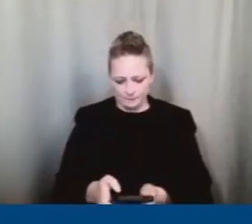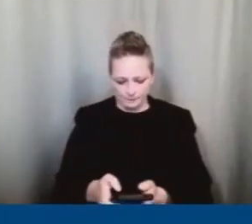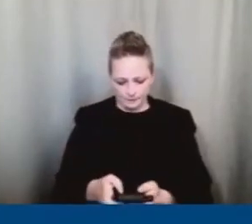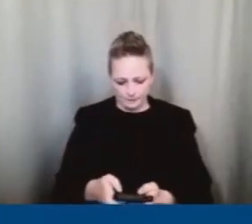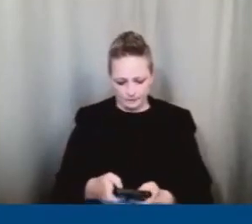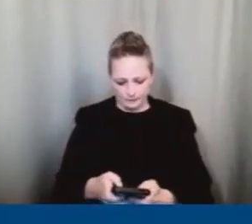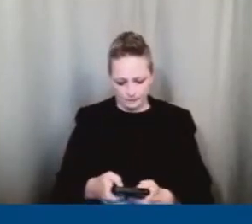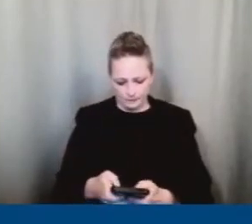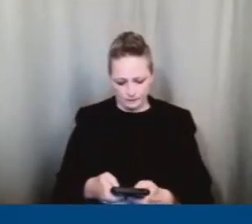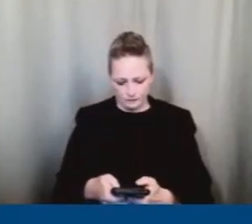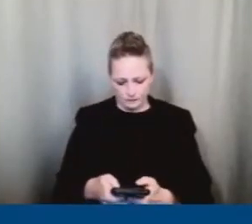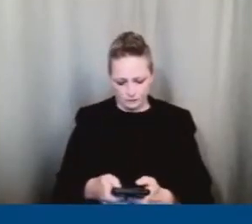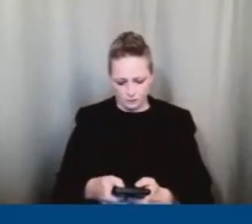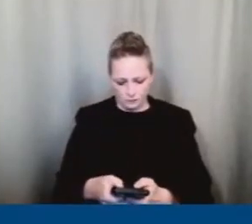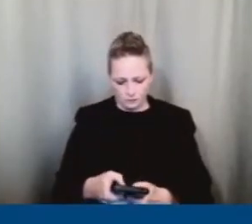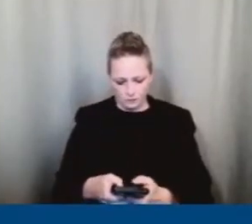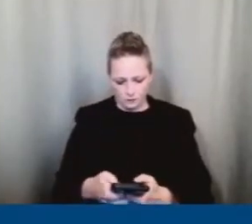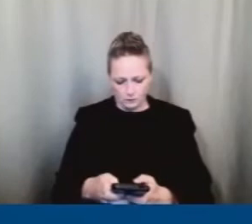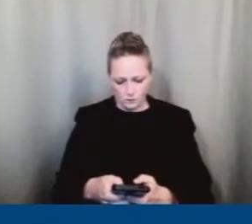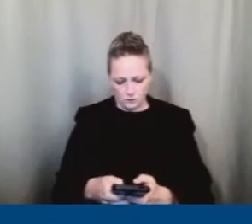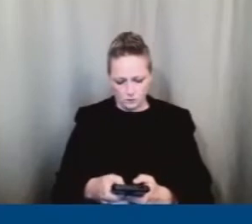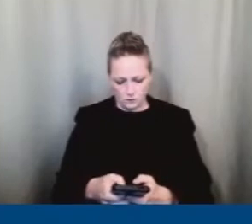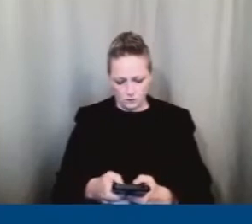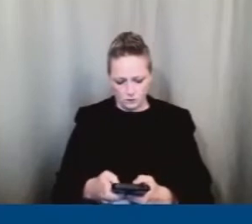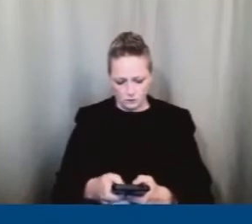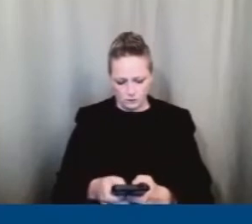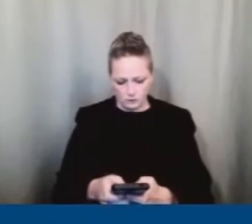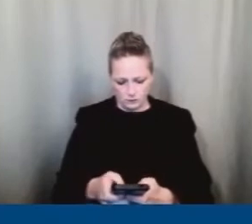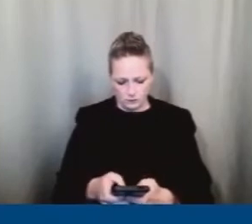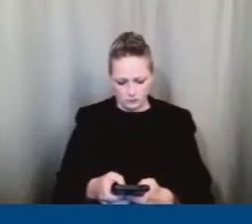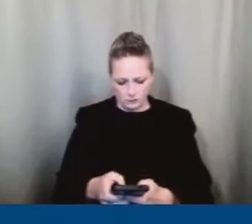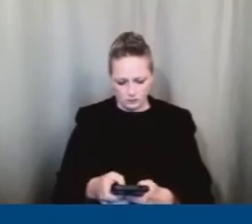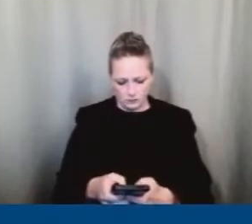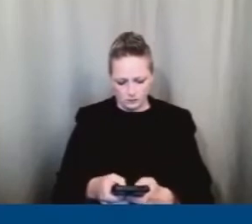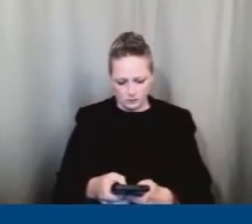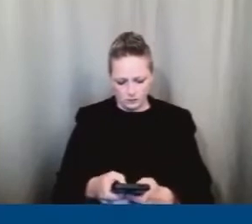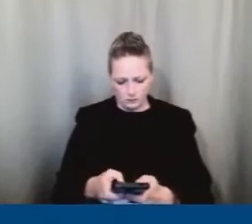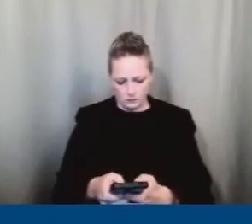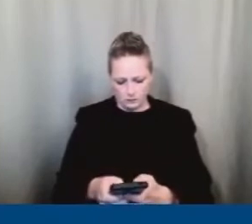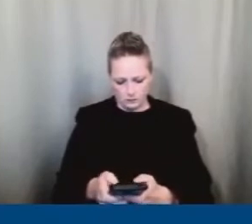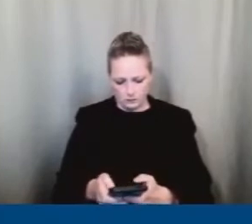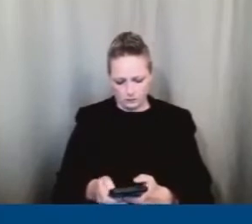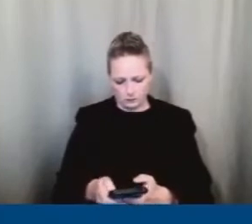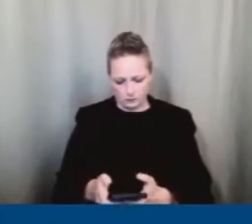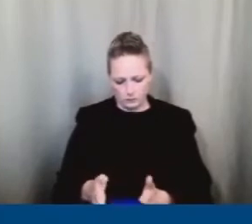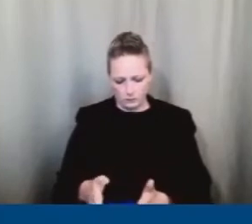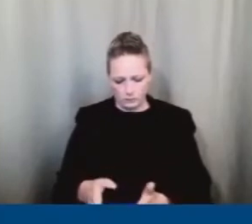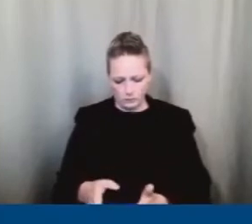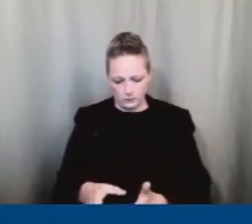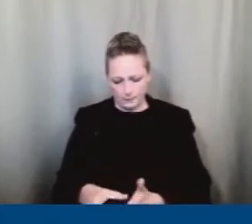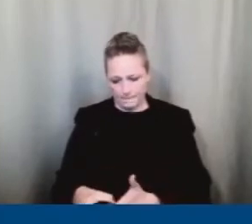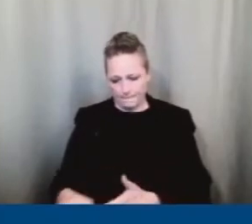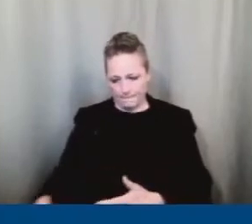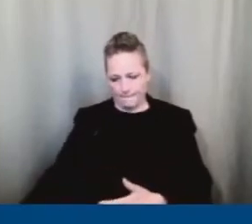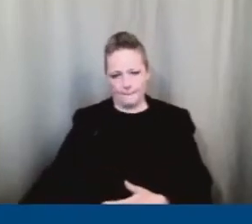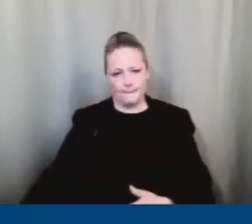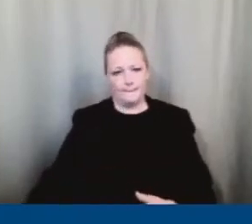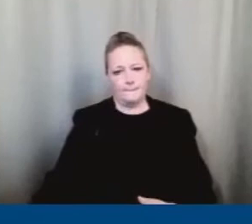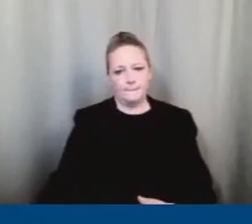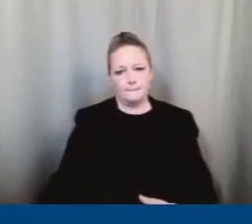is at stake. And so now, now is the time to summon your ancestors at your back.